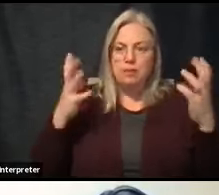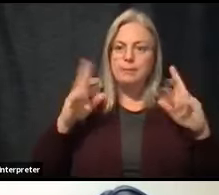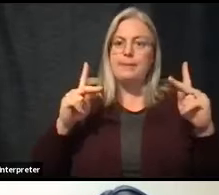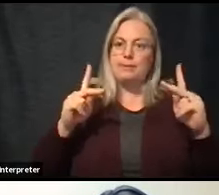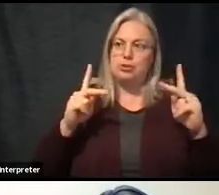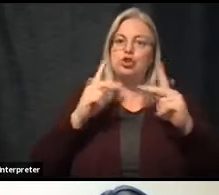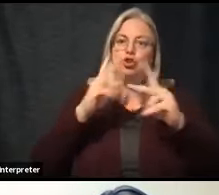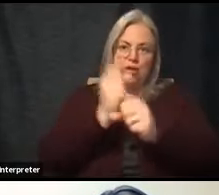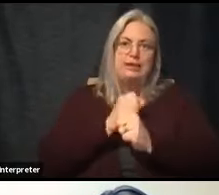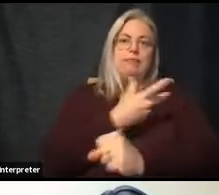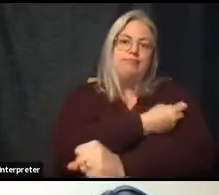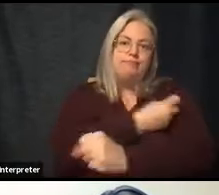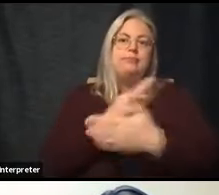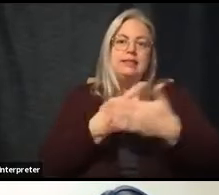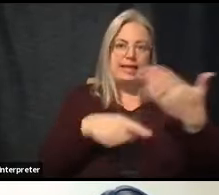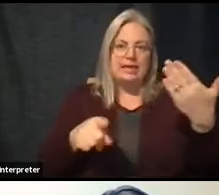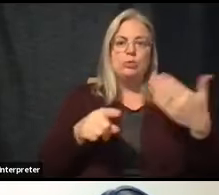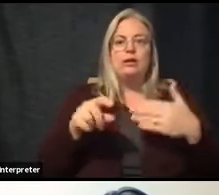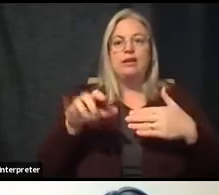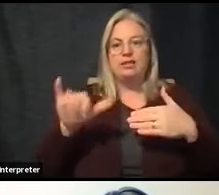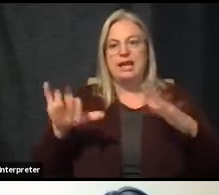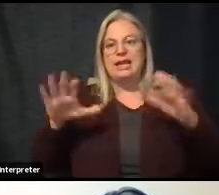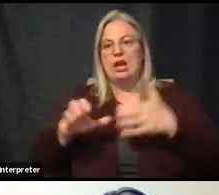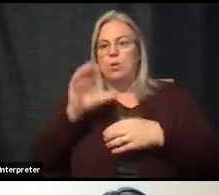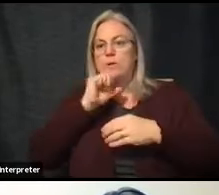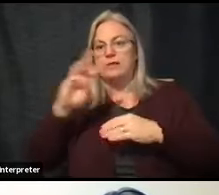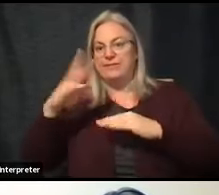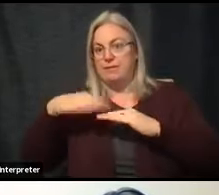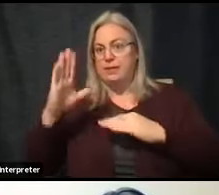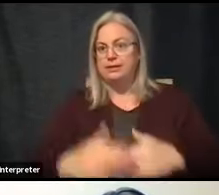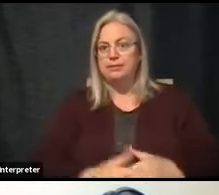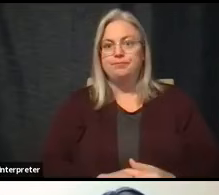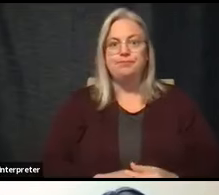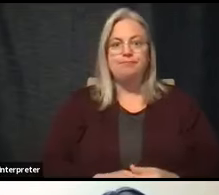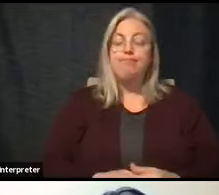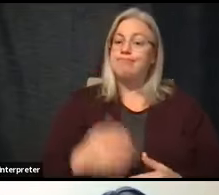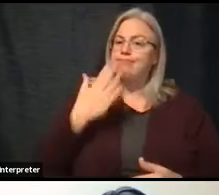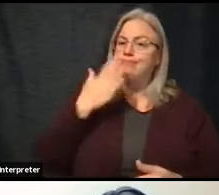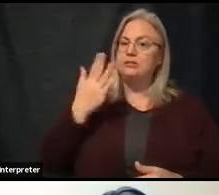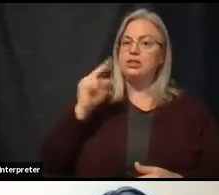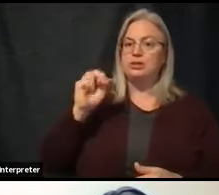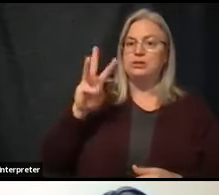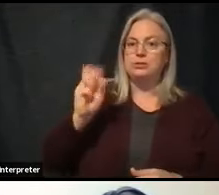get vaccinated next week in the 65-plus category. That's good news.